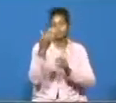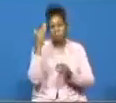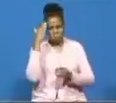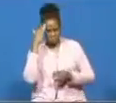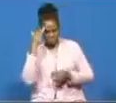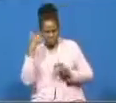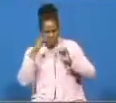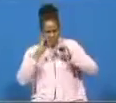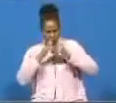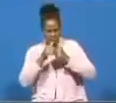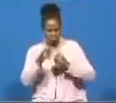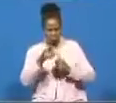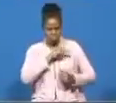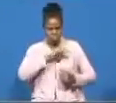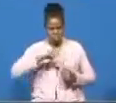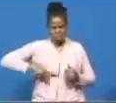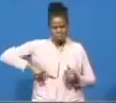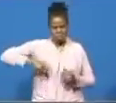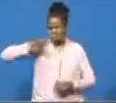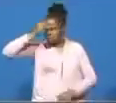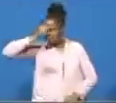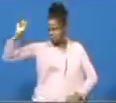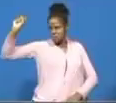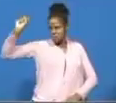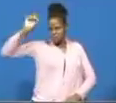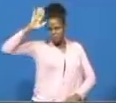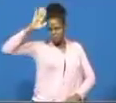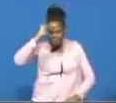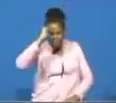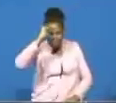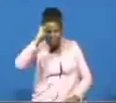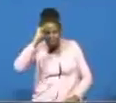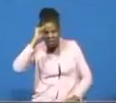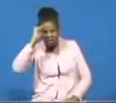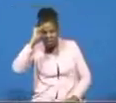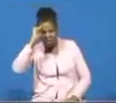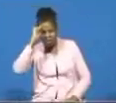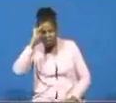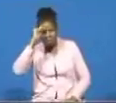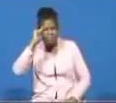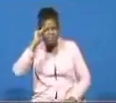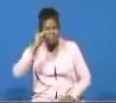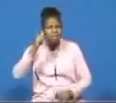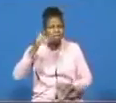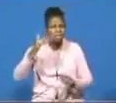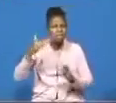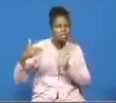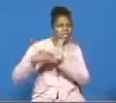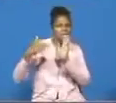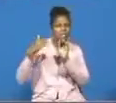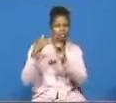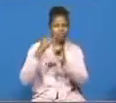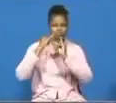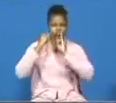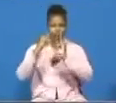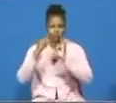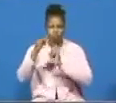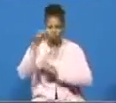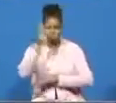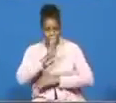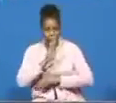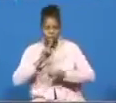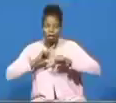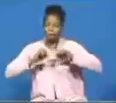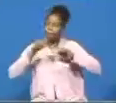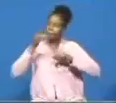rebelled he hardened his heart he rebelled against the instruction which god gave to him but